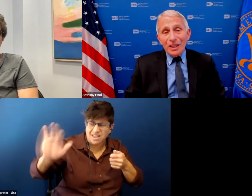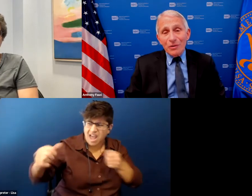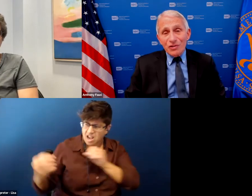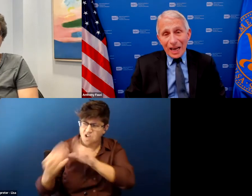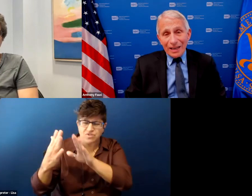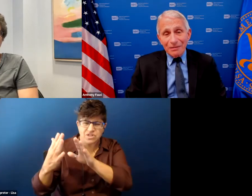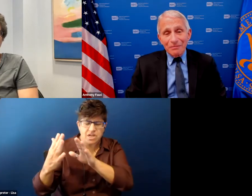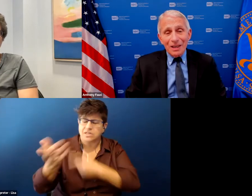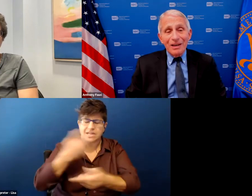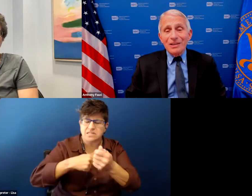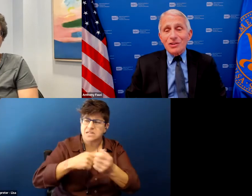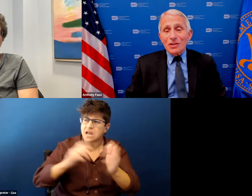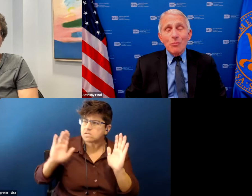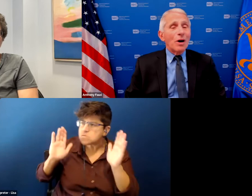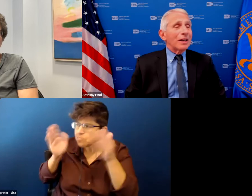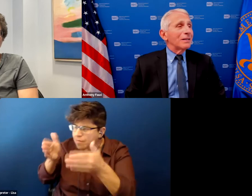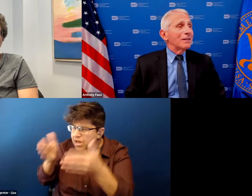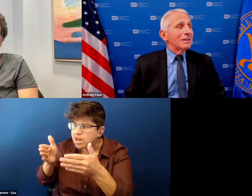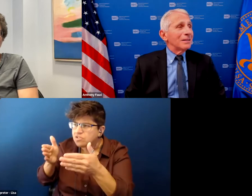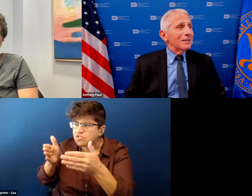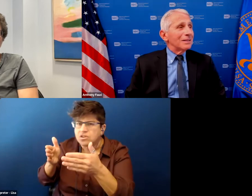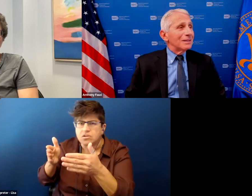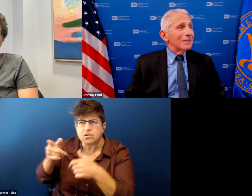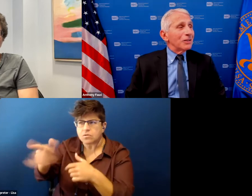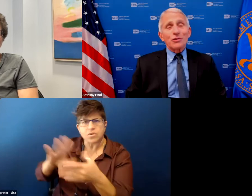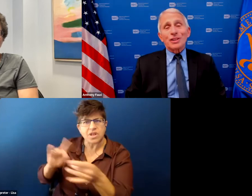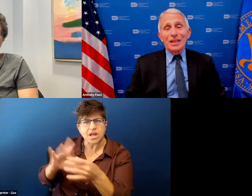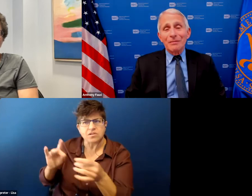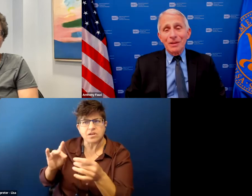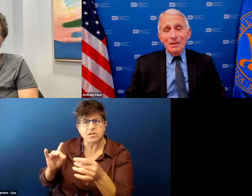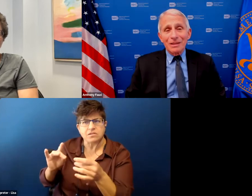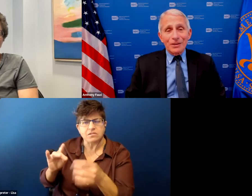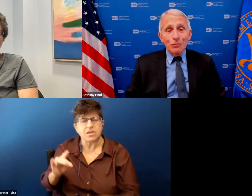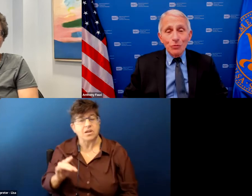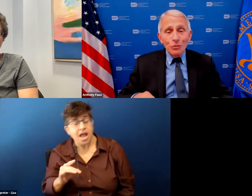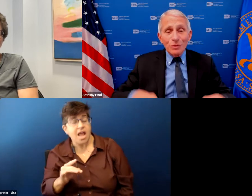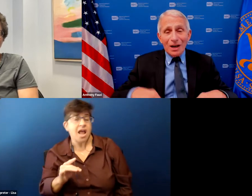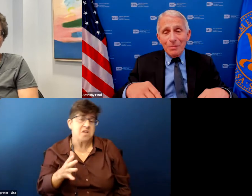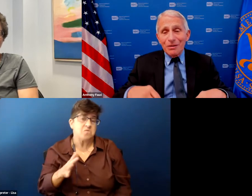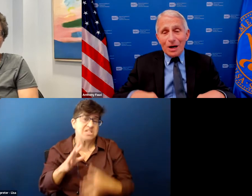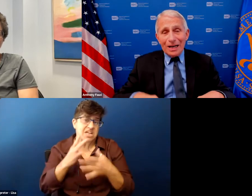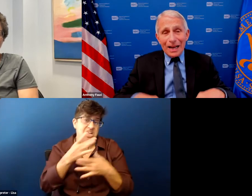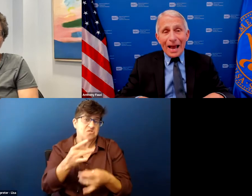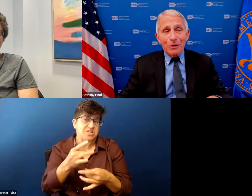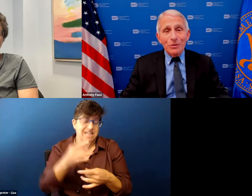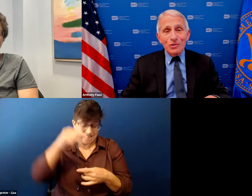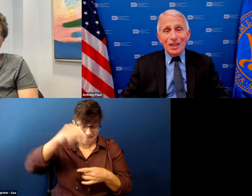to what they were saying and it is somewhat interesting that the room that i'm in right now sitting